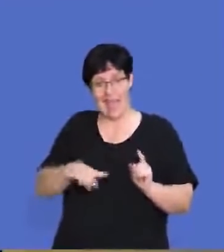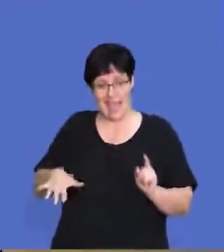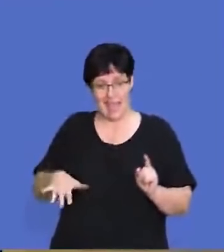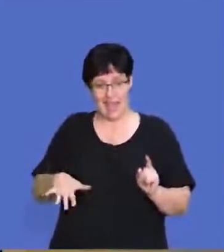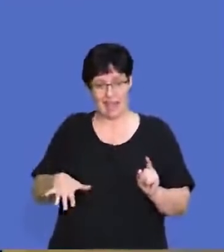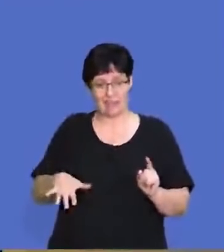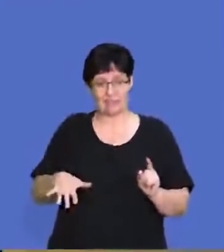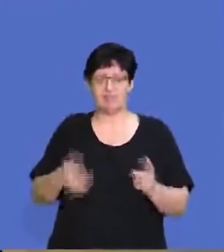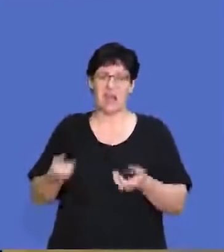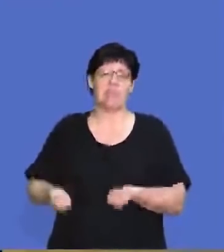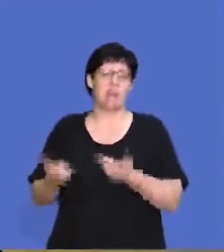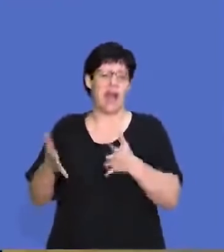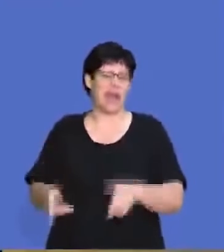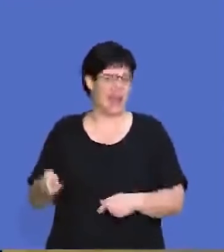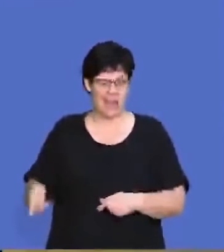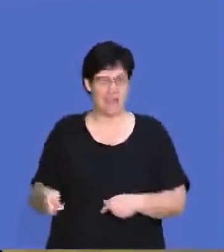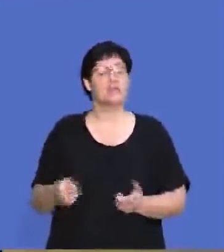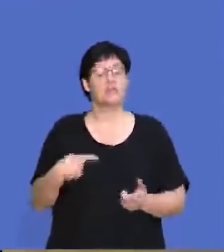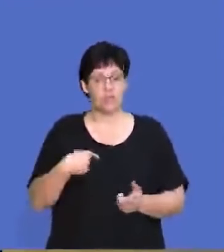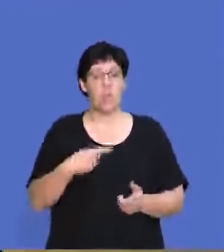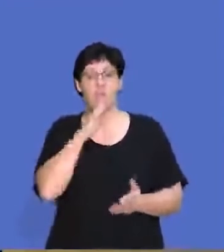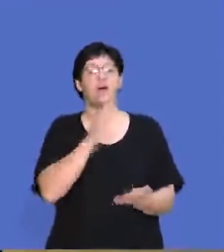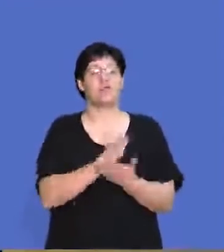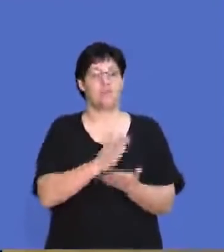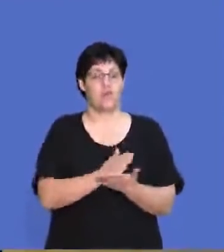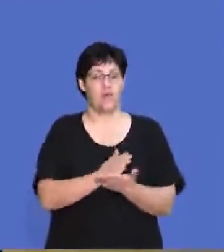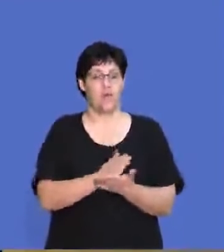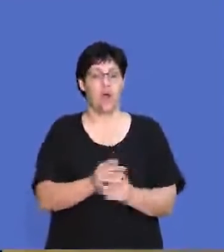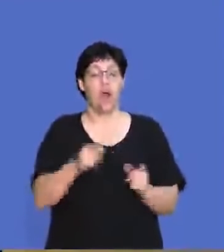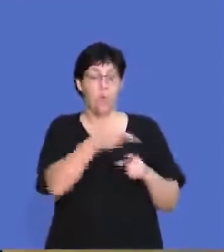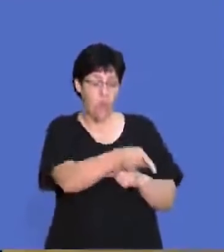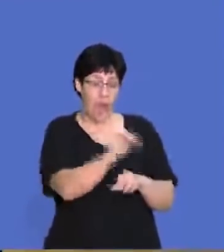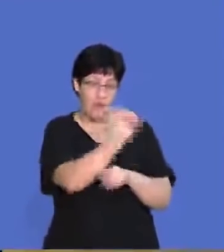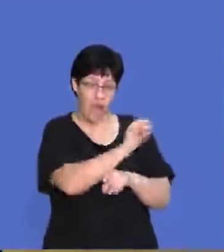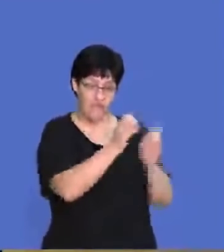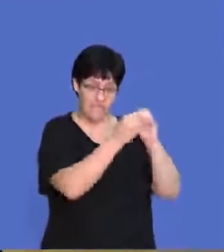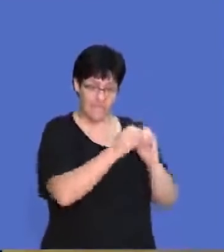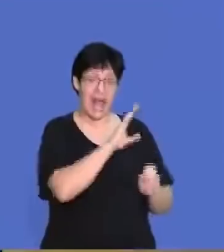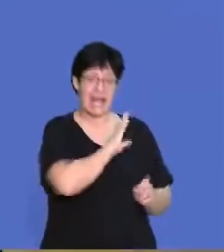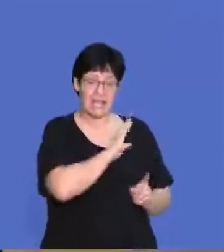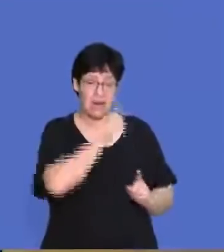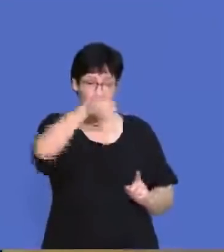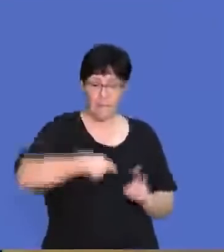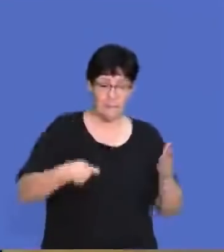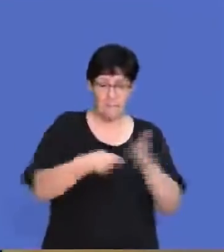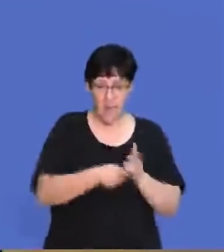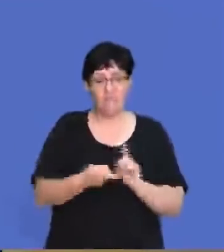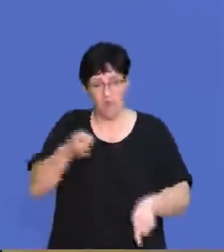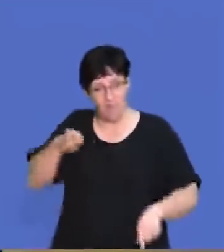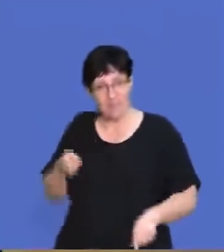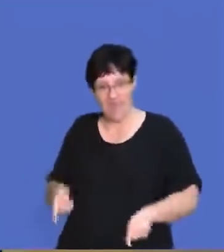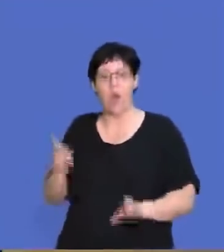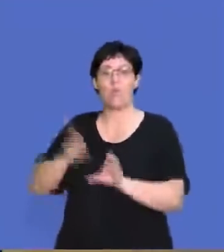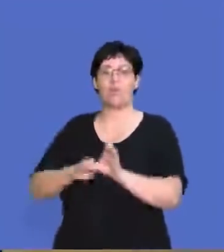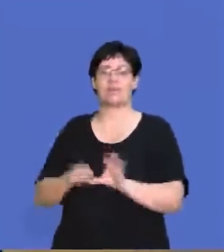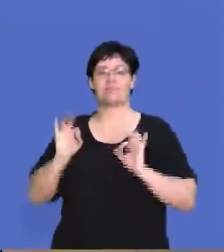spares supplier so that they can make sure that the parts that their customers are buying are the